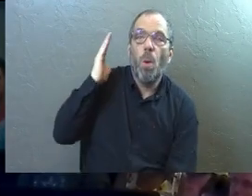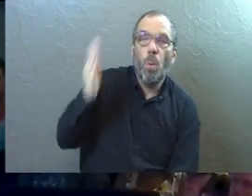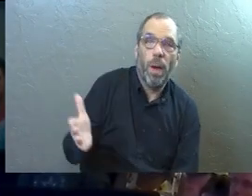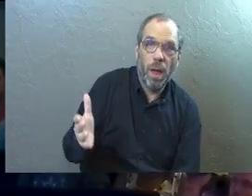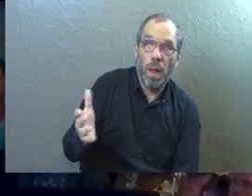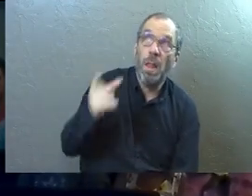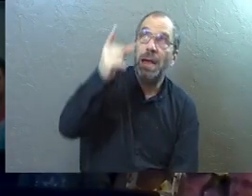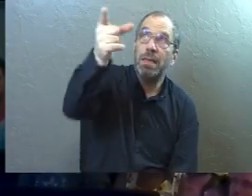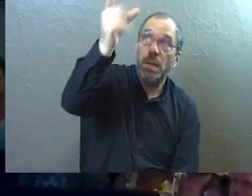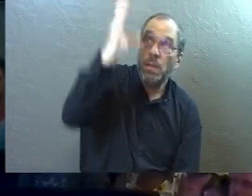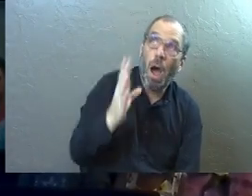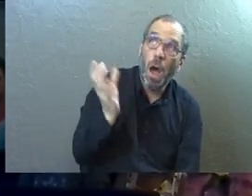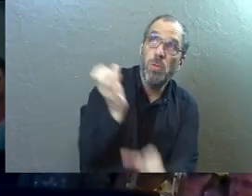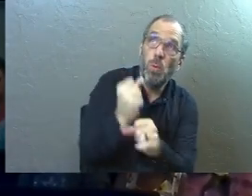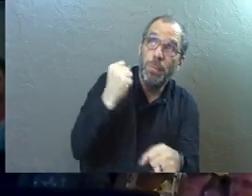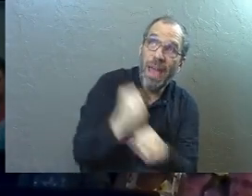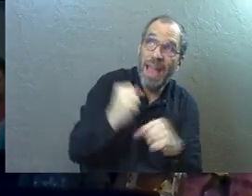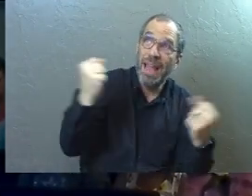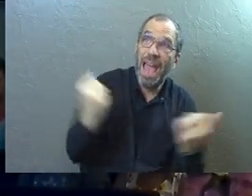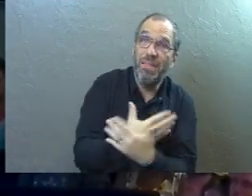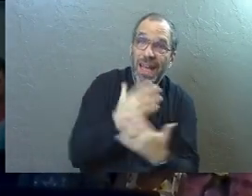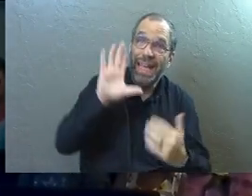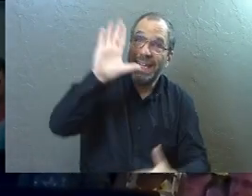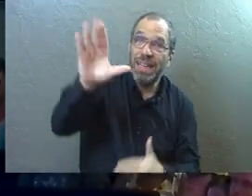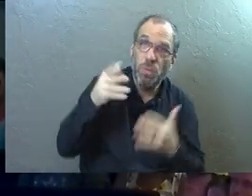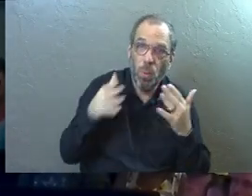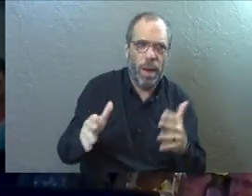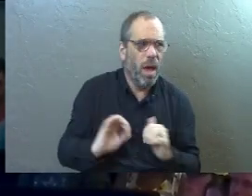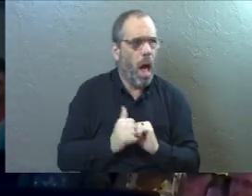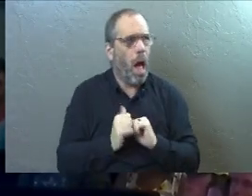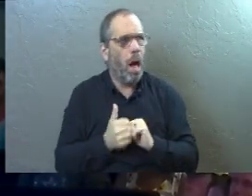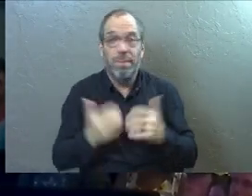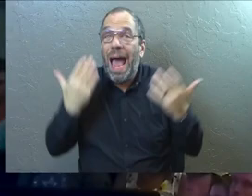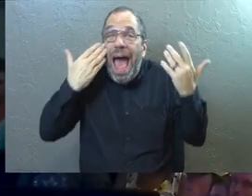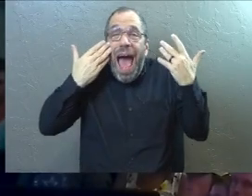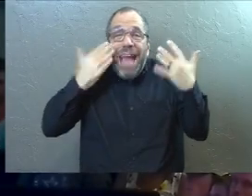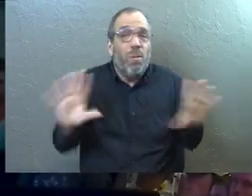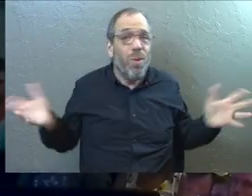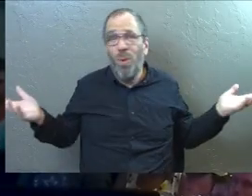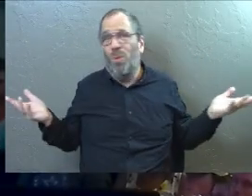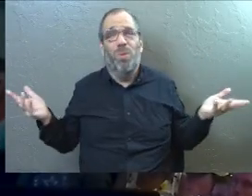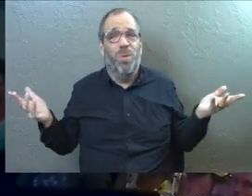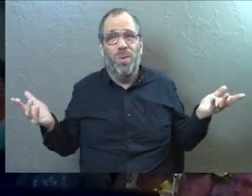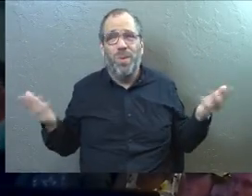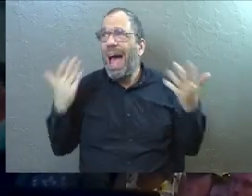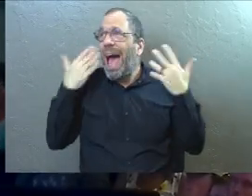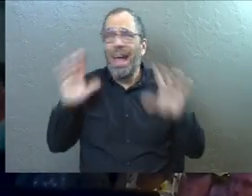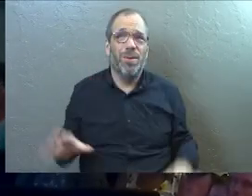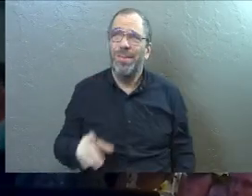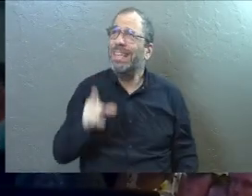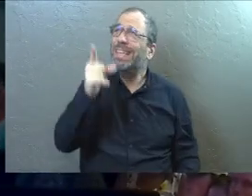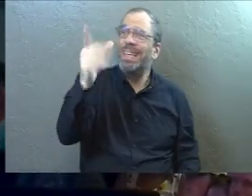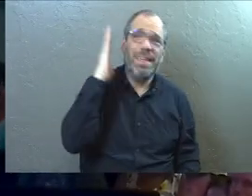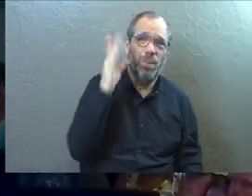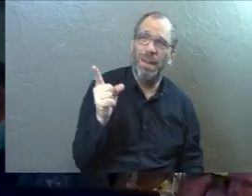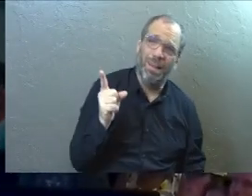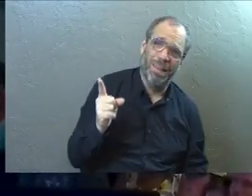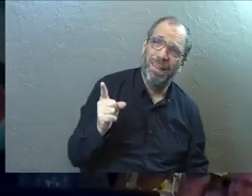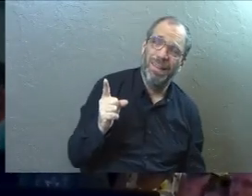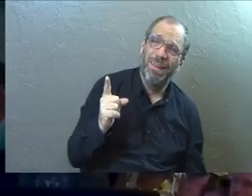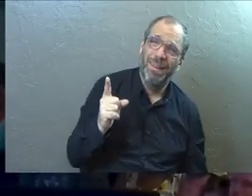The creator God will do it in his way. Well, how will he do it? I don't know. He'll do it.